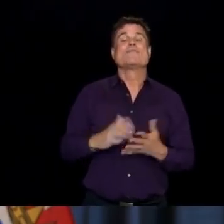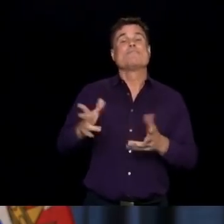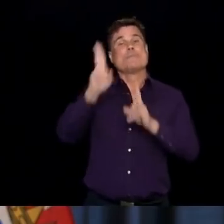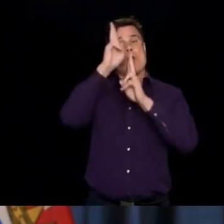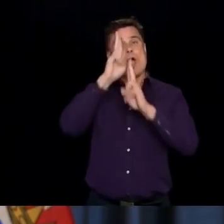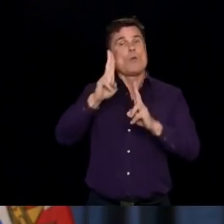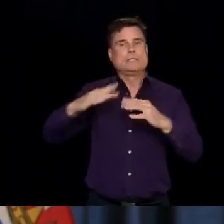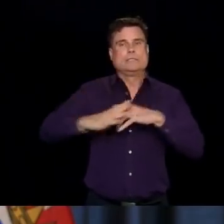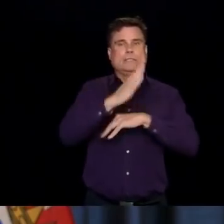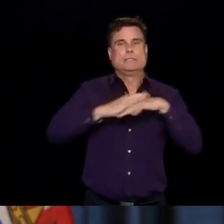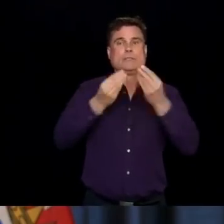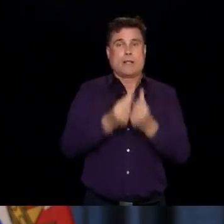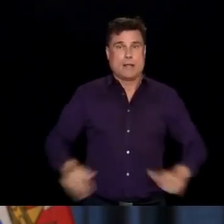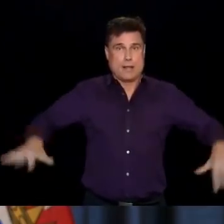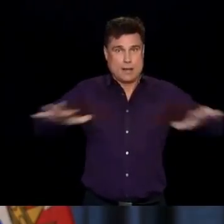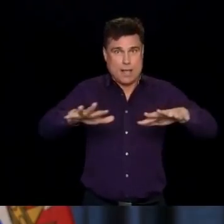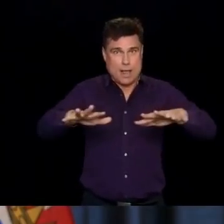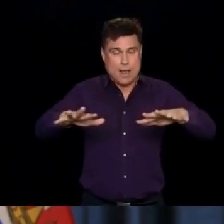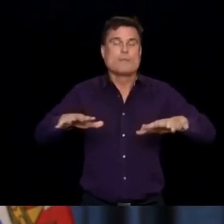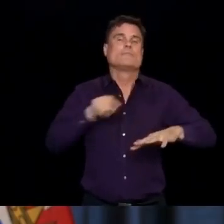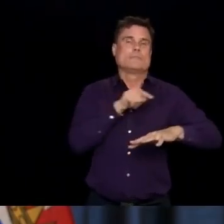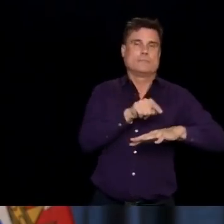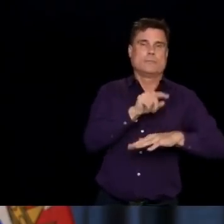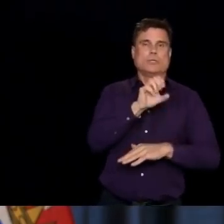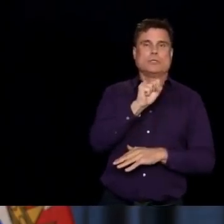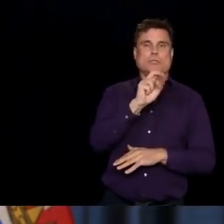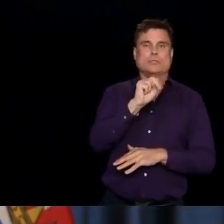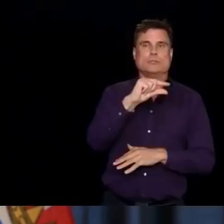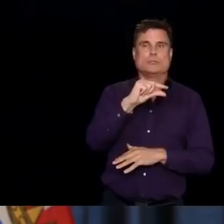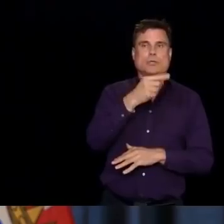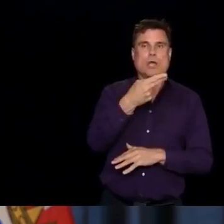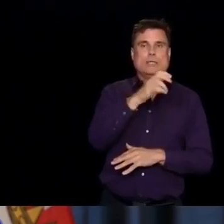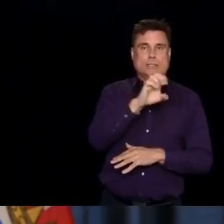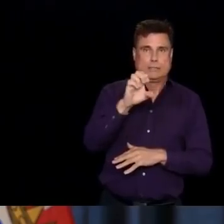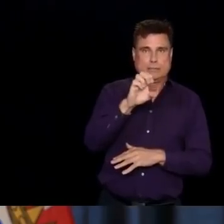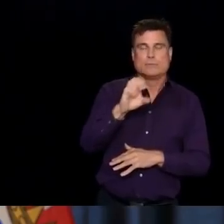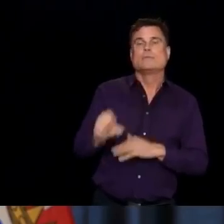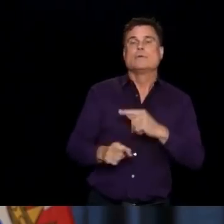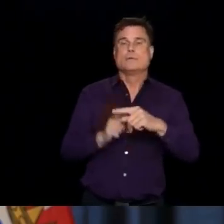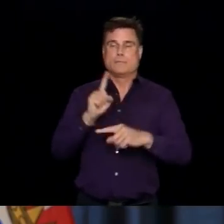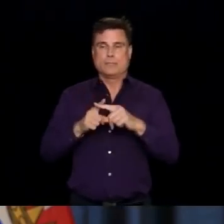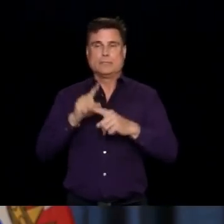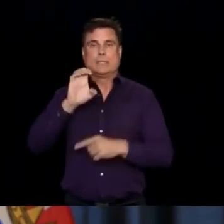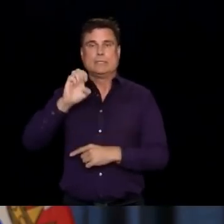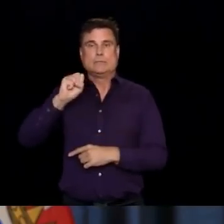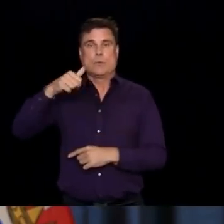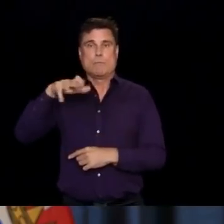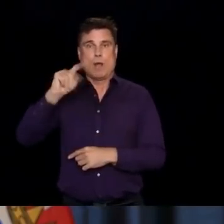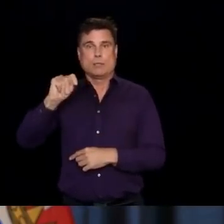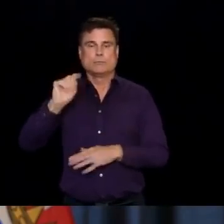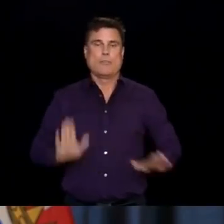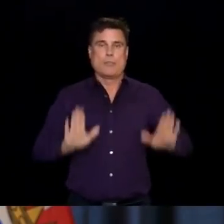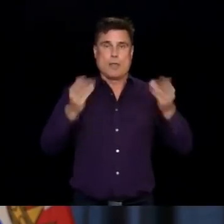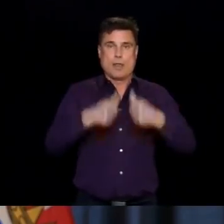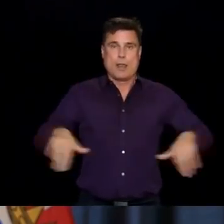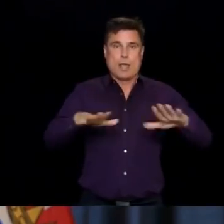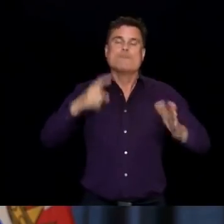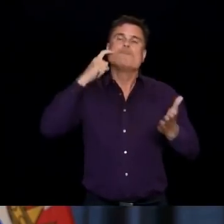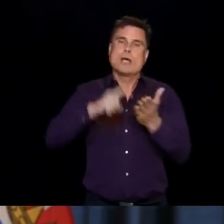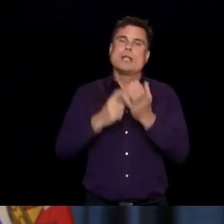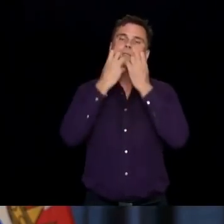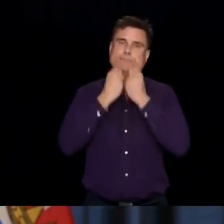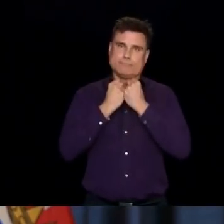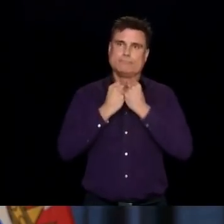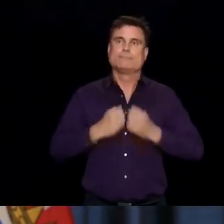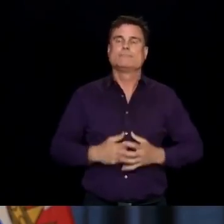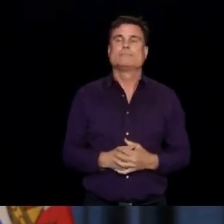-speaking people of the Songhees and the Esquimalt First Nations. Tomorrow, Tuesday and Wednesday, at around 3